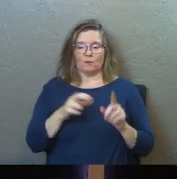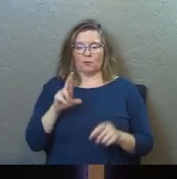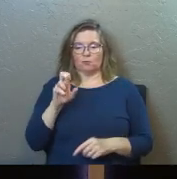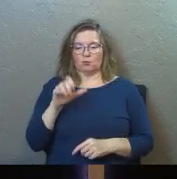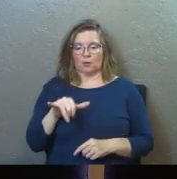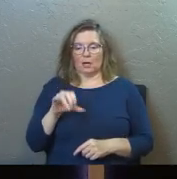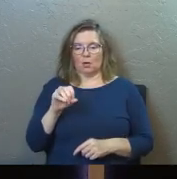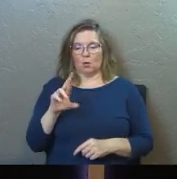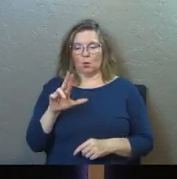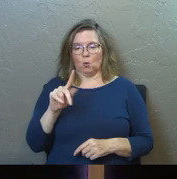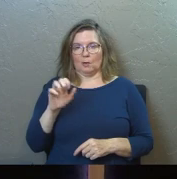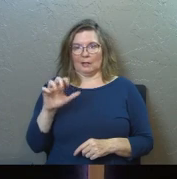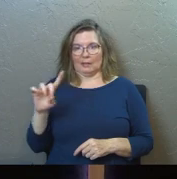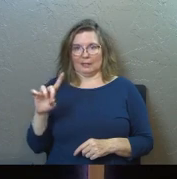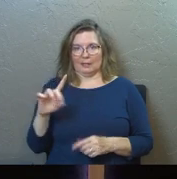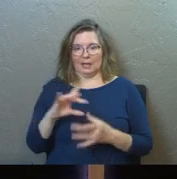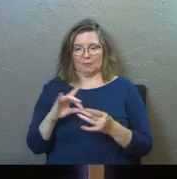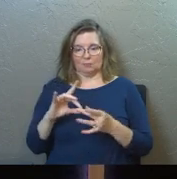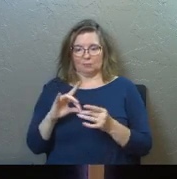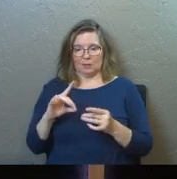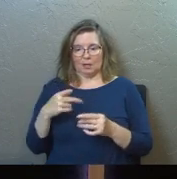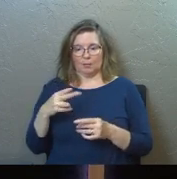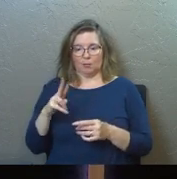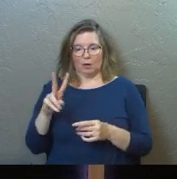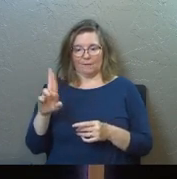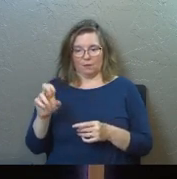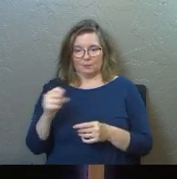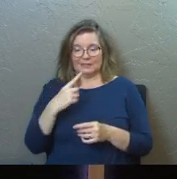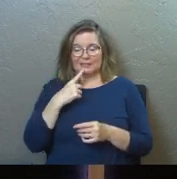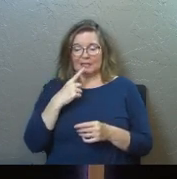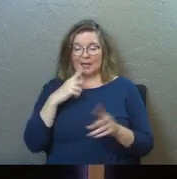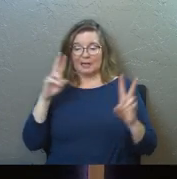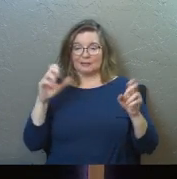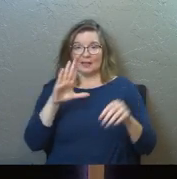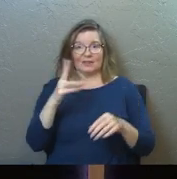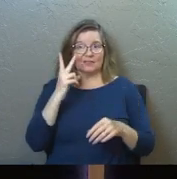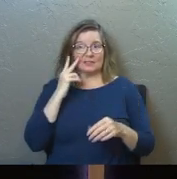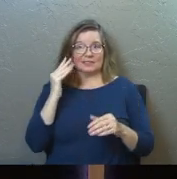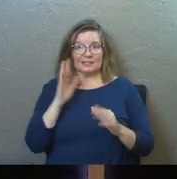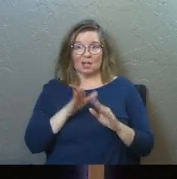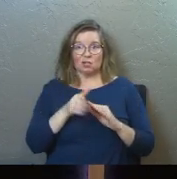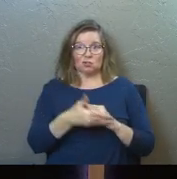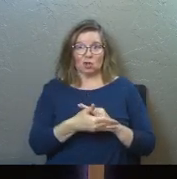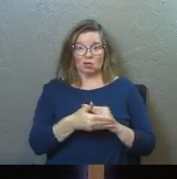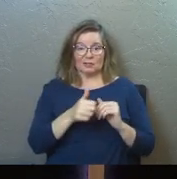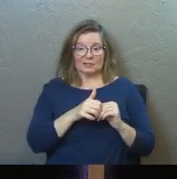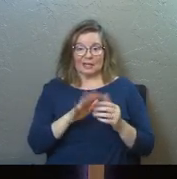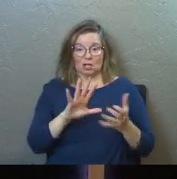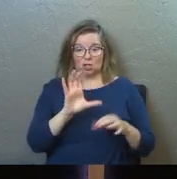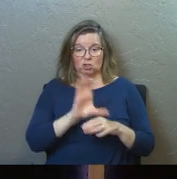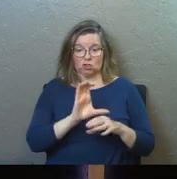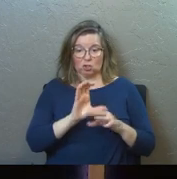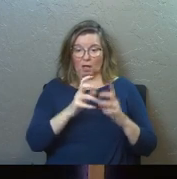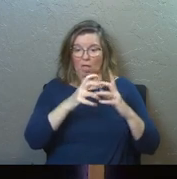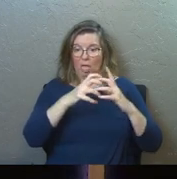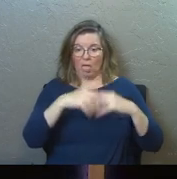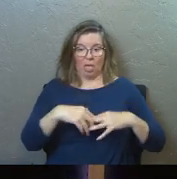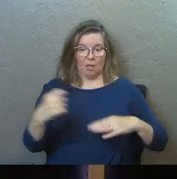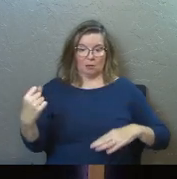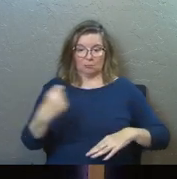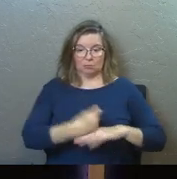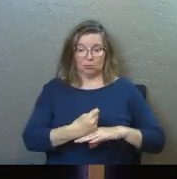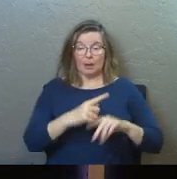Ray Ortlund, who's a pastor and wrote a commentary on Proverbs. He said this. He says, I've never seen adultery send a whole church into meltdown.